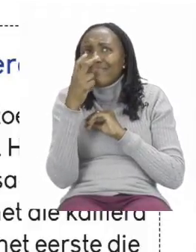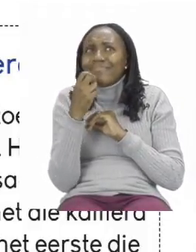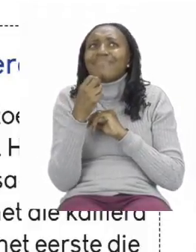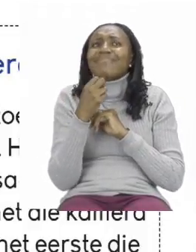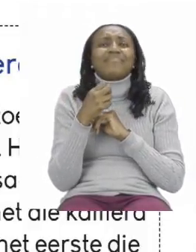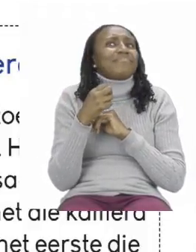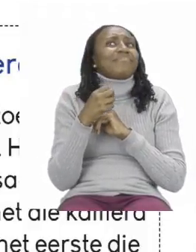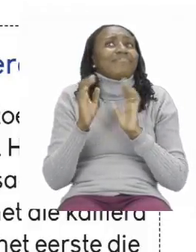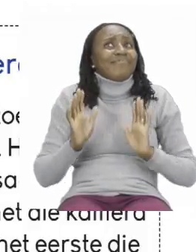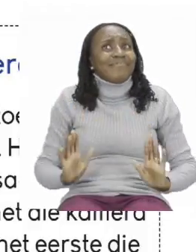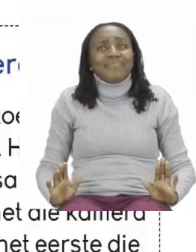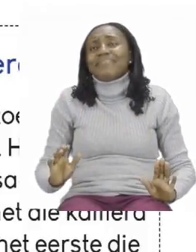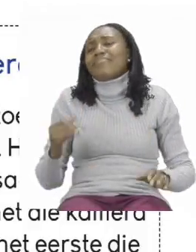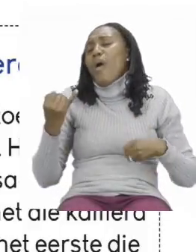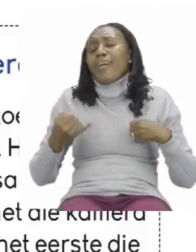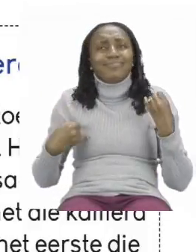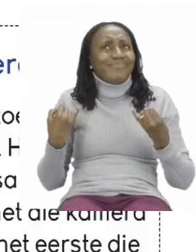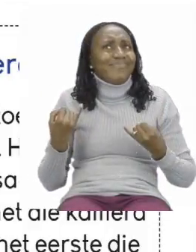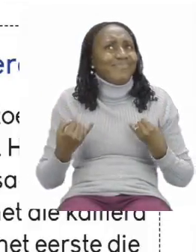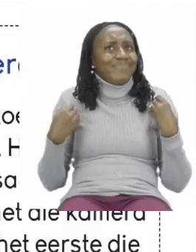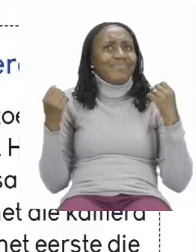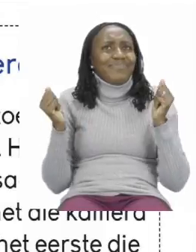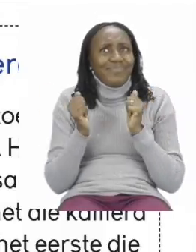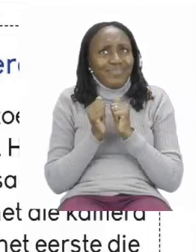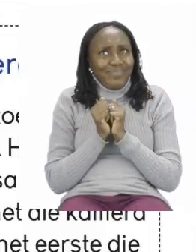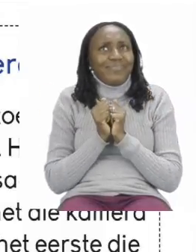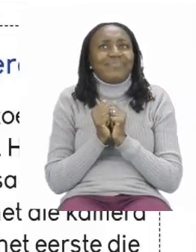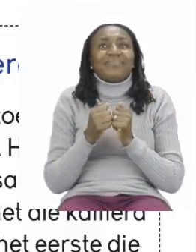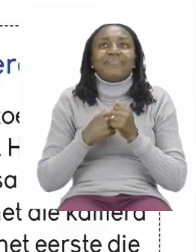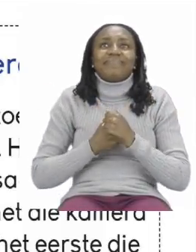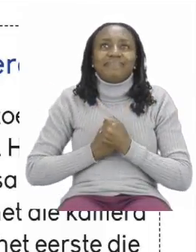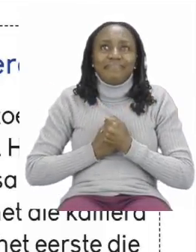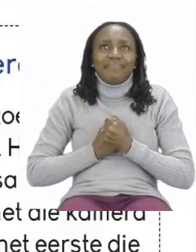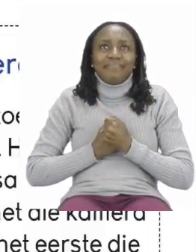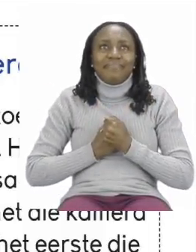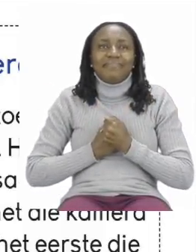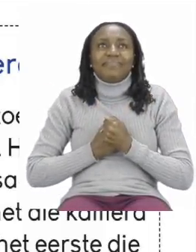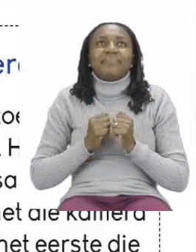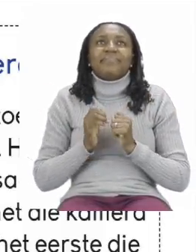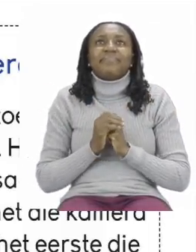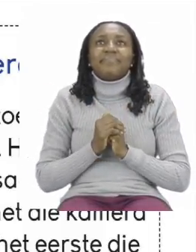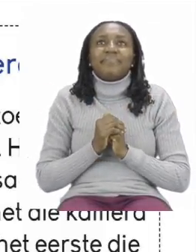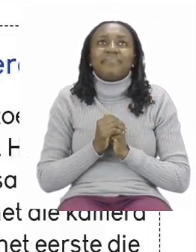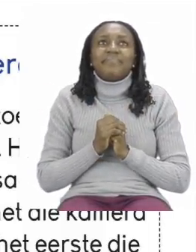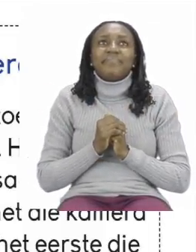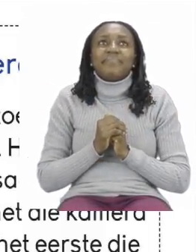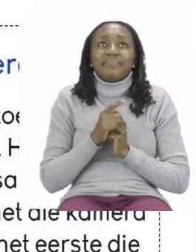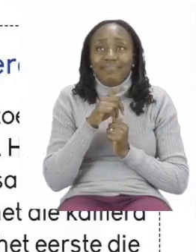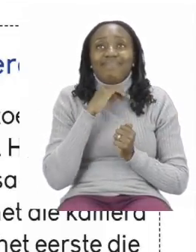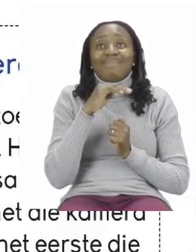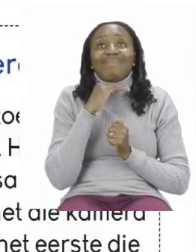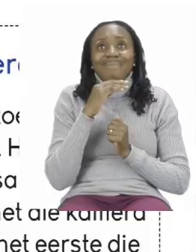really great day with her parents. So this is our comprehension